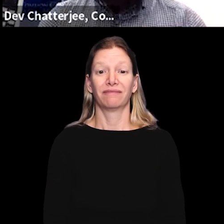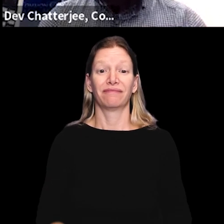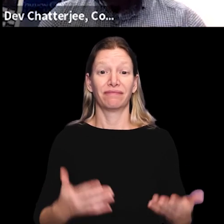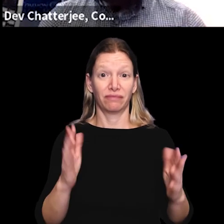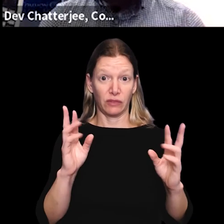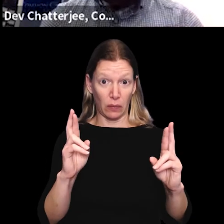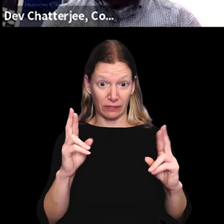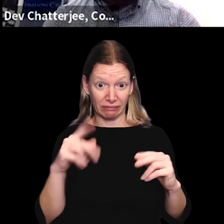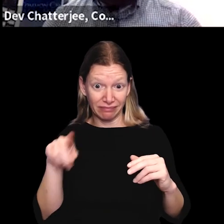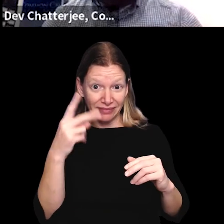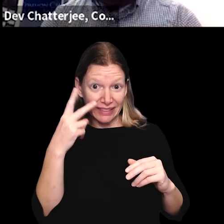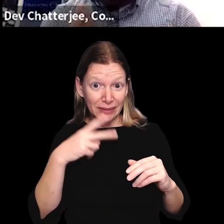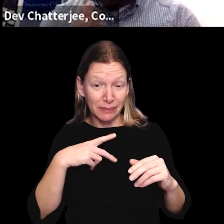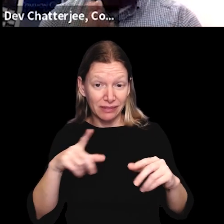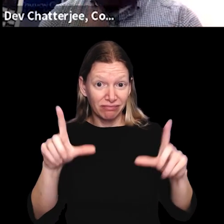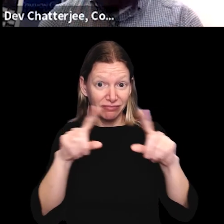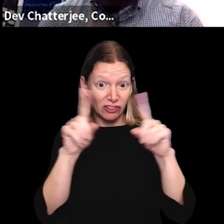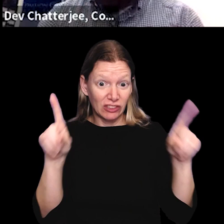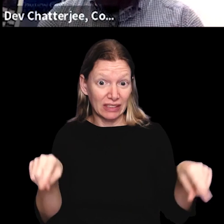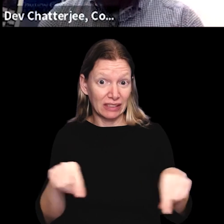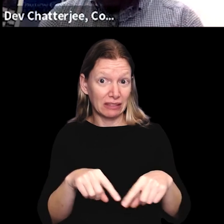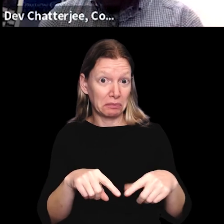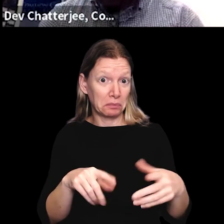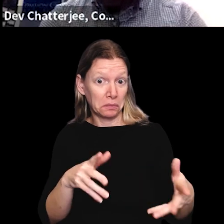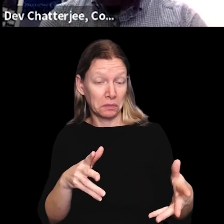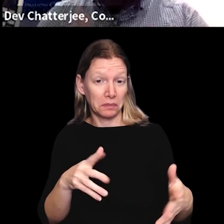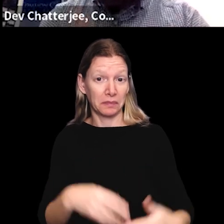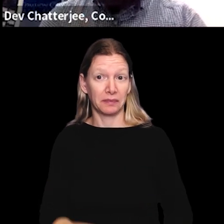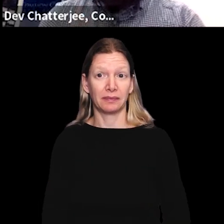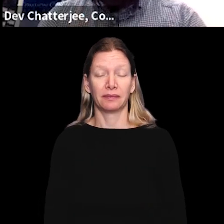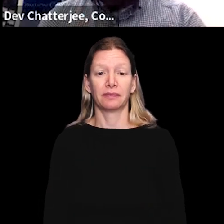So hopefully folks can see my screen.